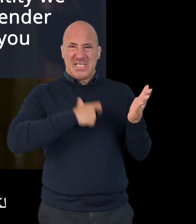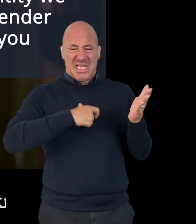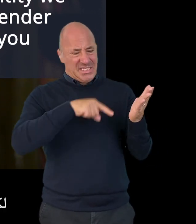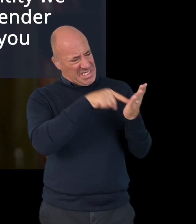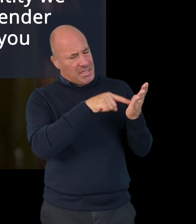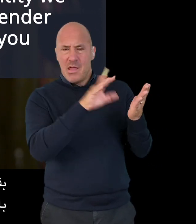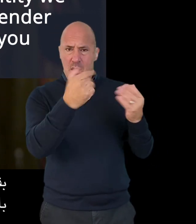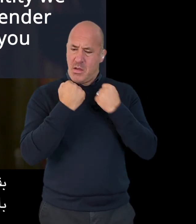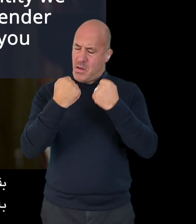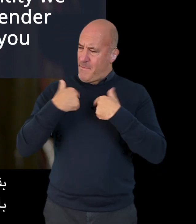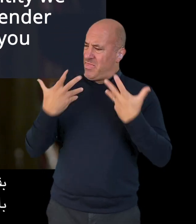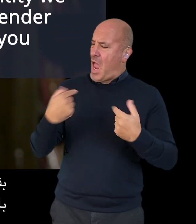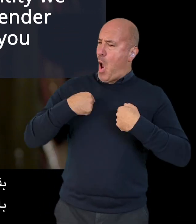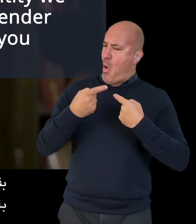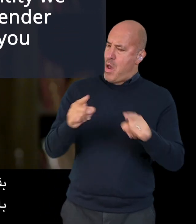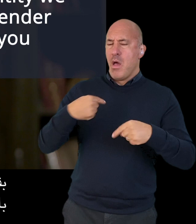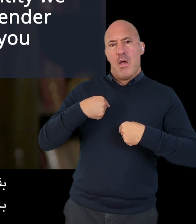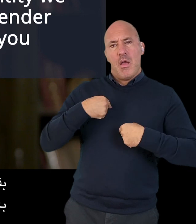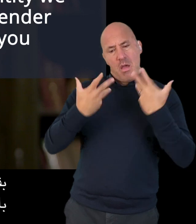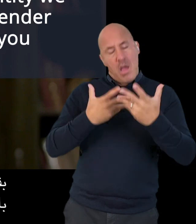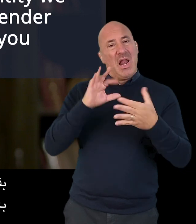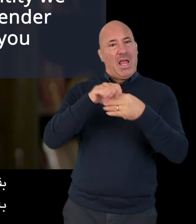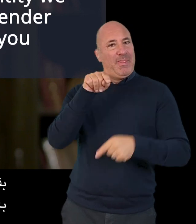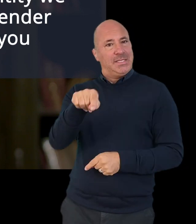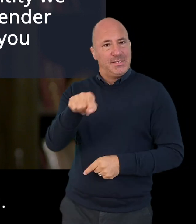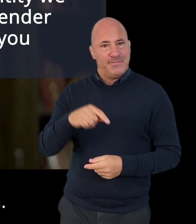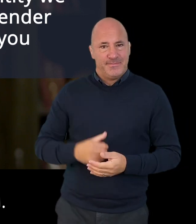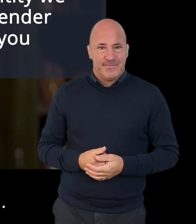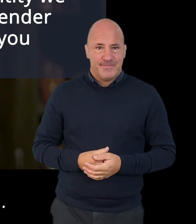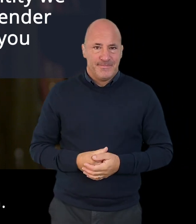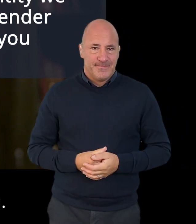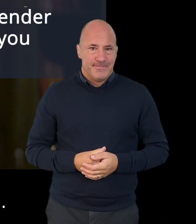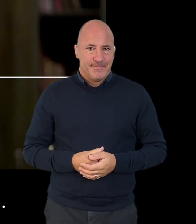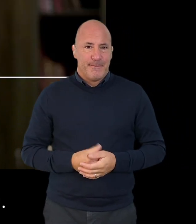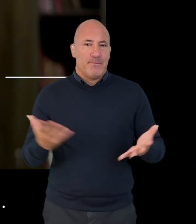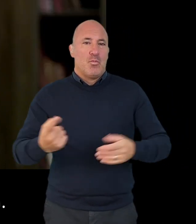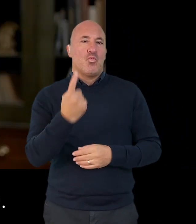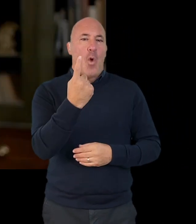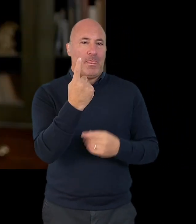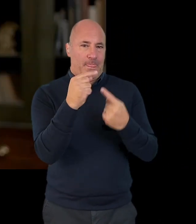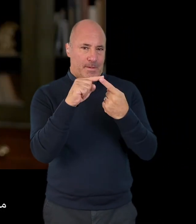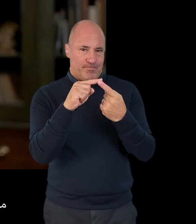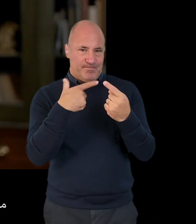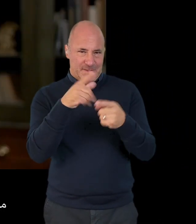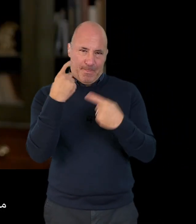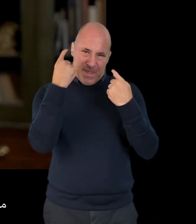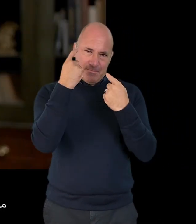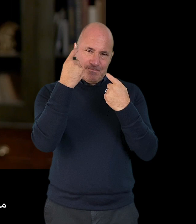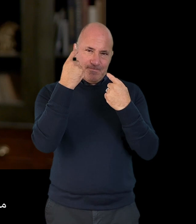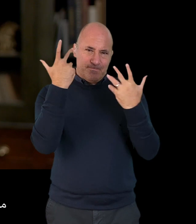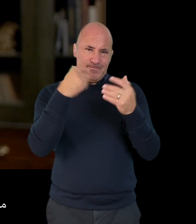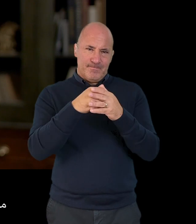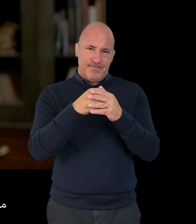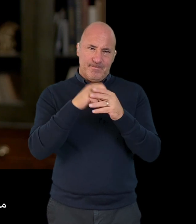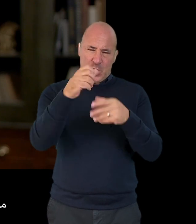treated at all other times in the name and the identity that you've identified for yourself. One of the things that you'll need